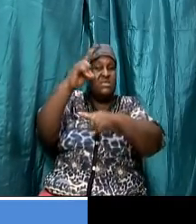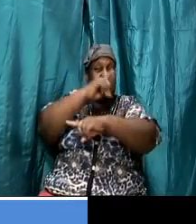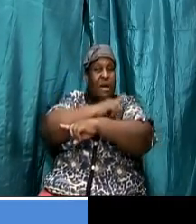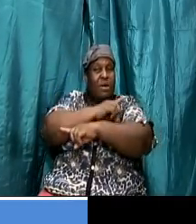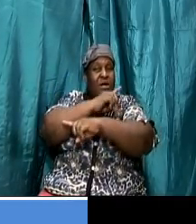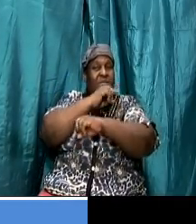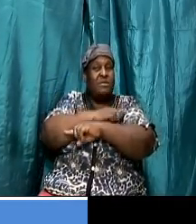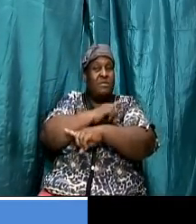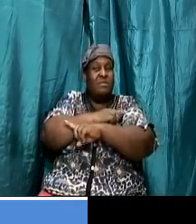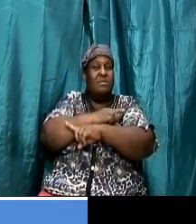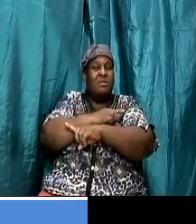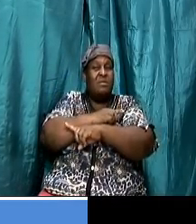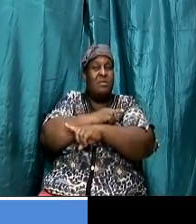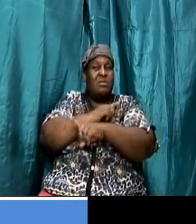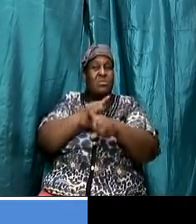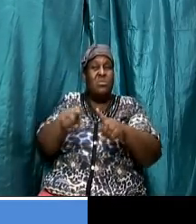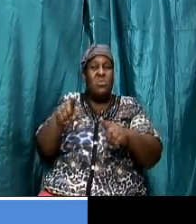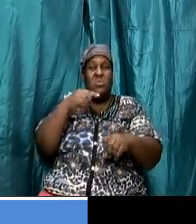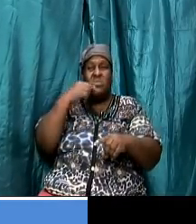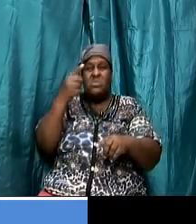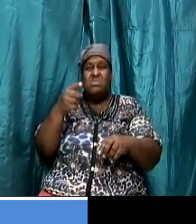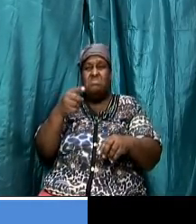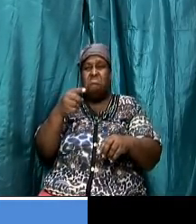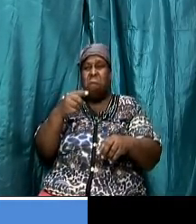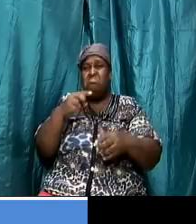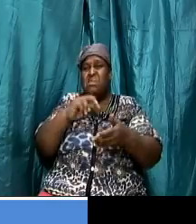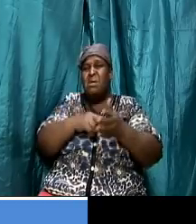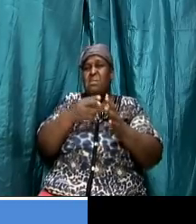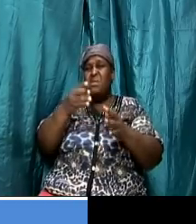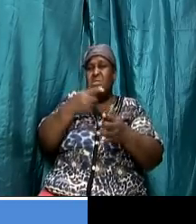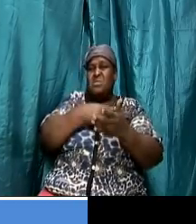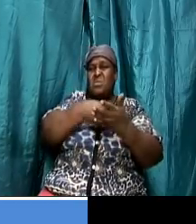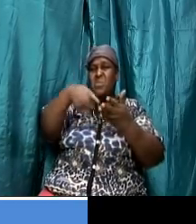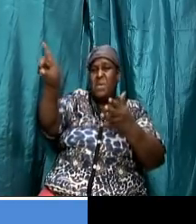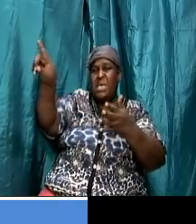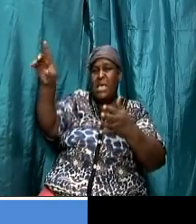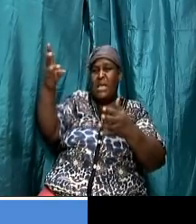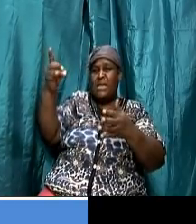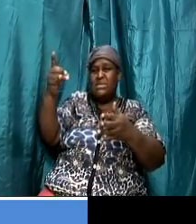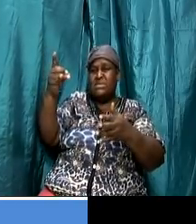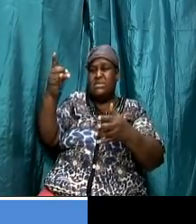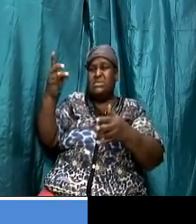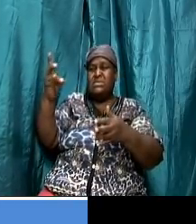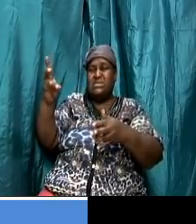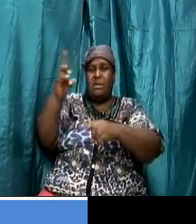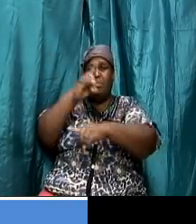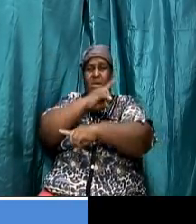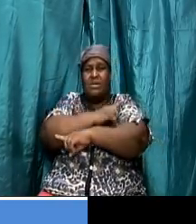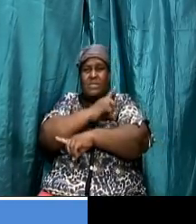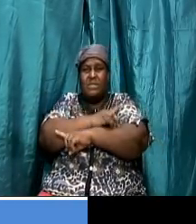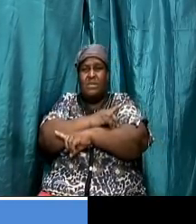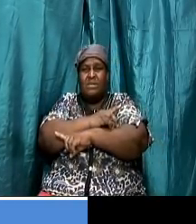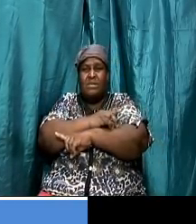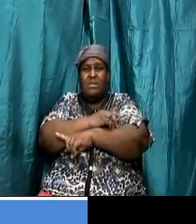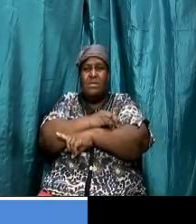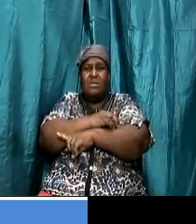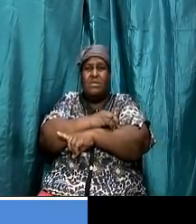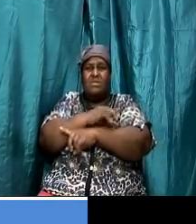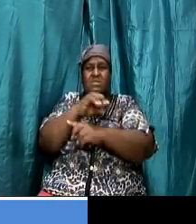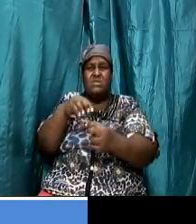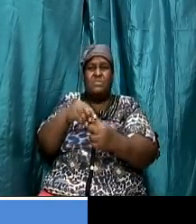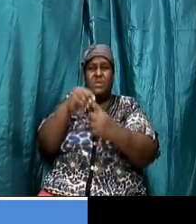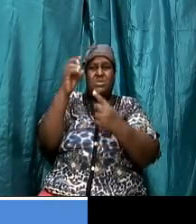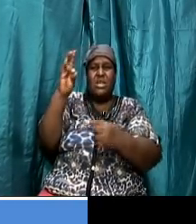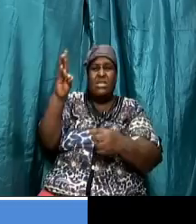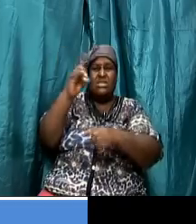special sabbaths that israel would observe because i know it was not only the sabbath day and most people